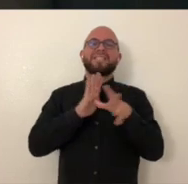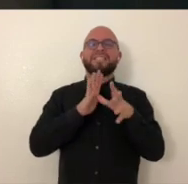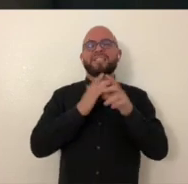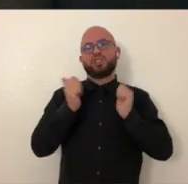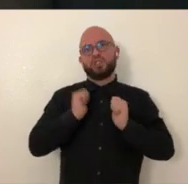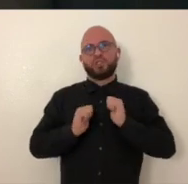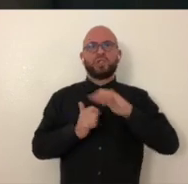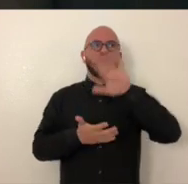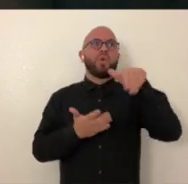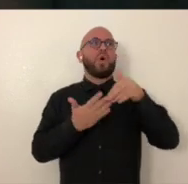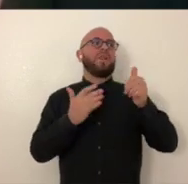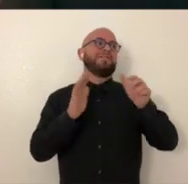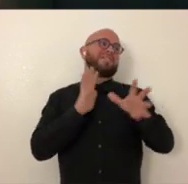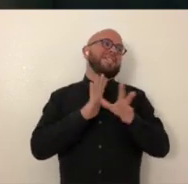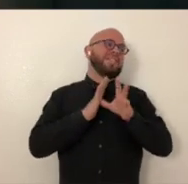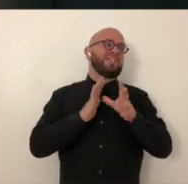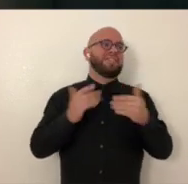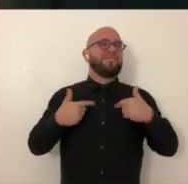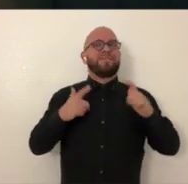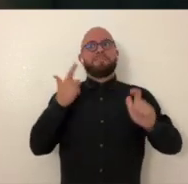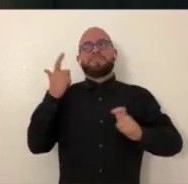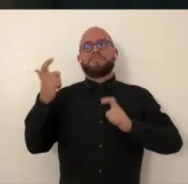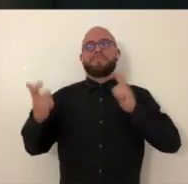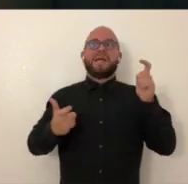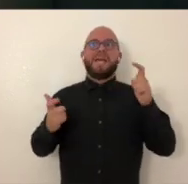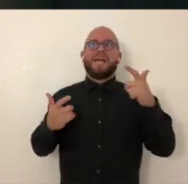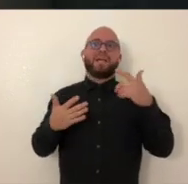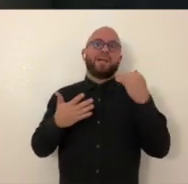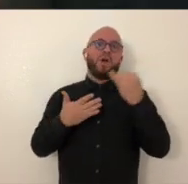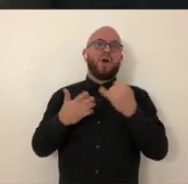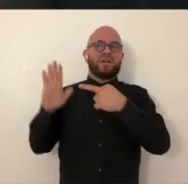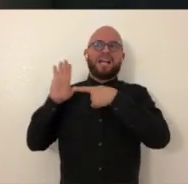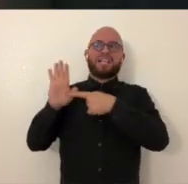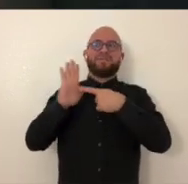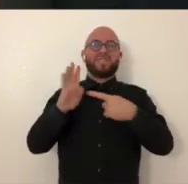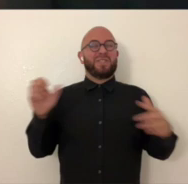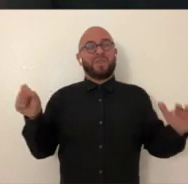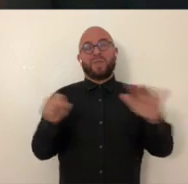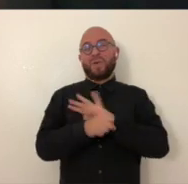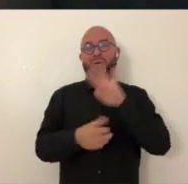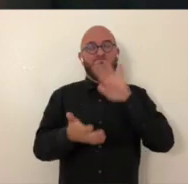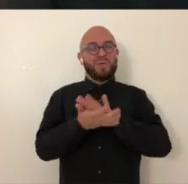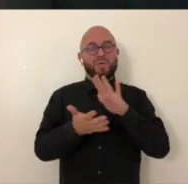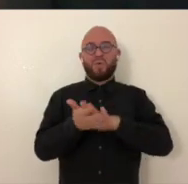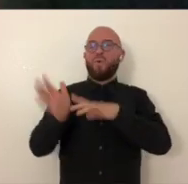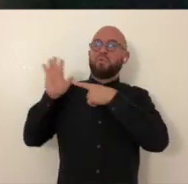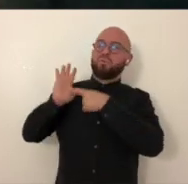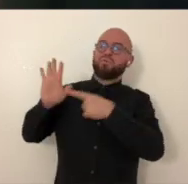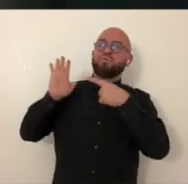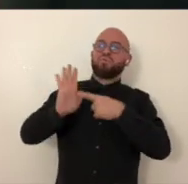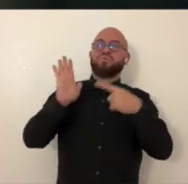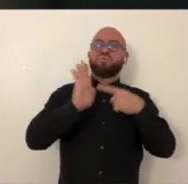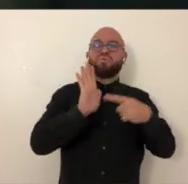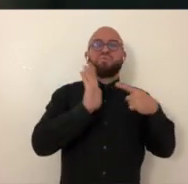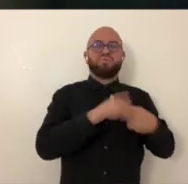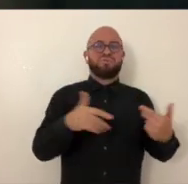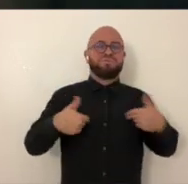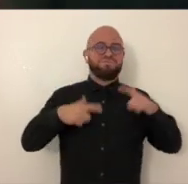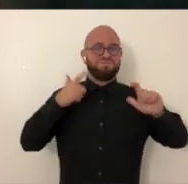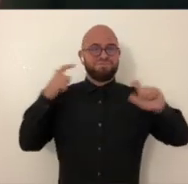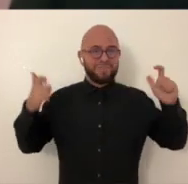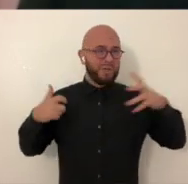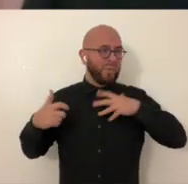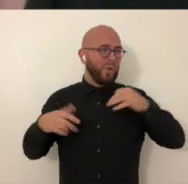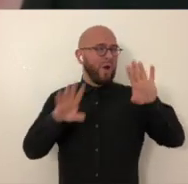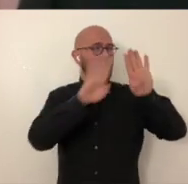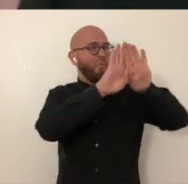senior show where all the seniors have this big exhibition. They basically turn the entire school into an exhibition space. They put up